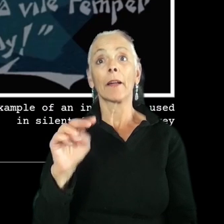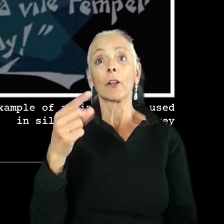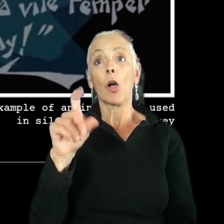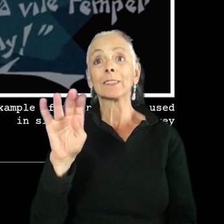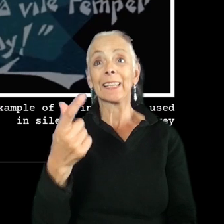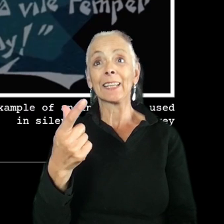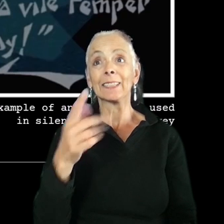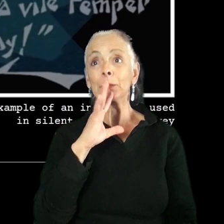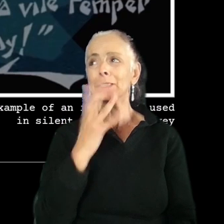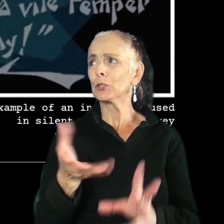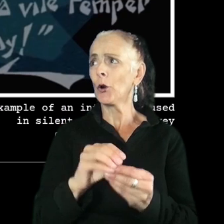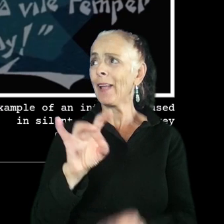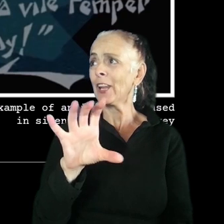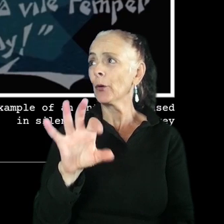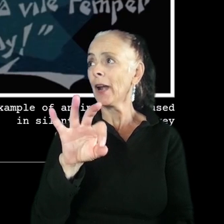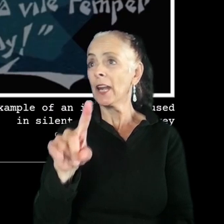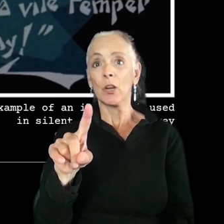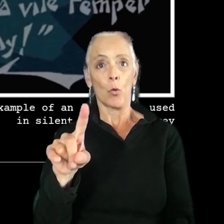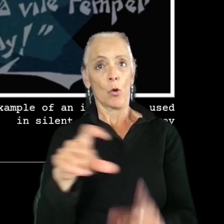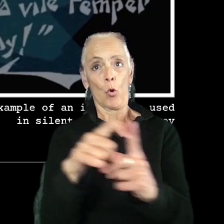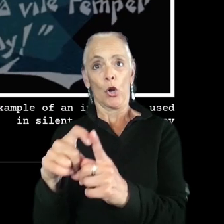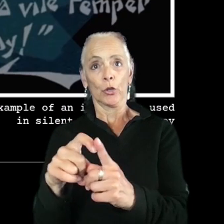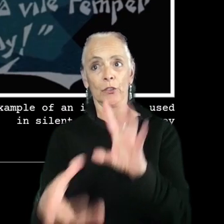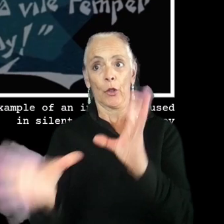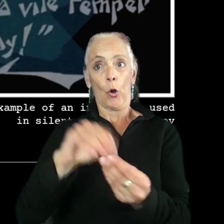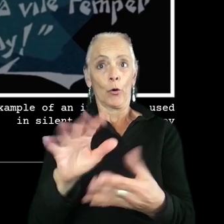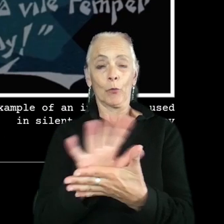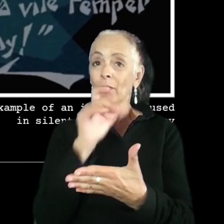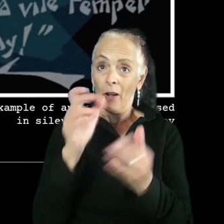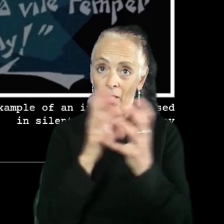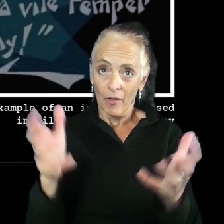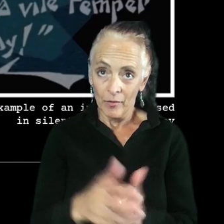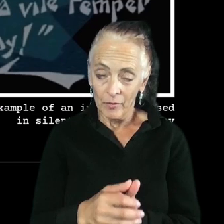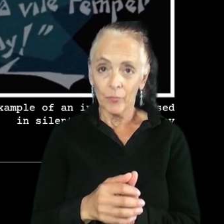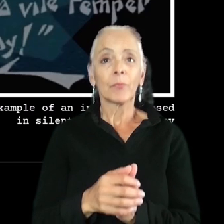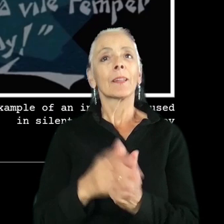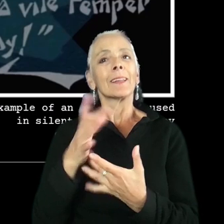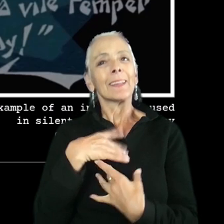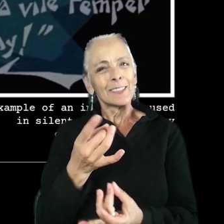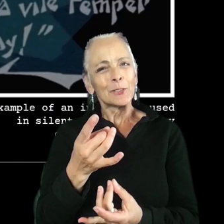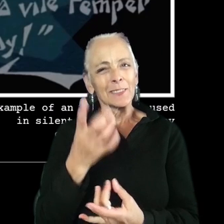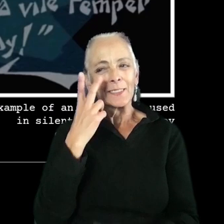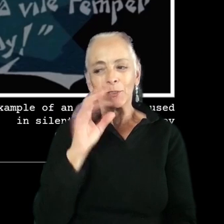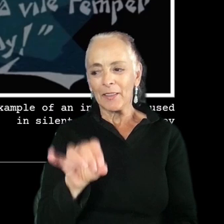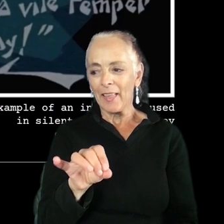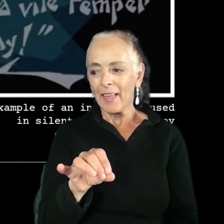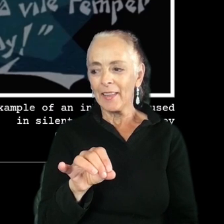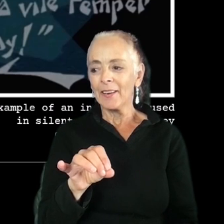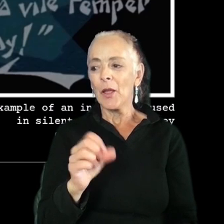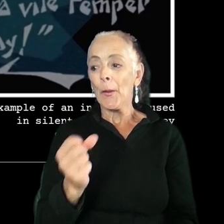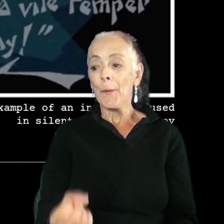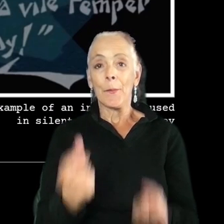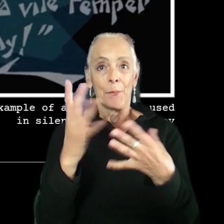891 words in the movie. And that's not a lot. And so that's interesting to see because, you know, a lot of movies